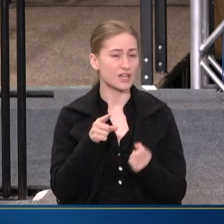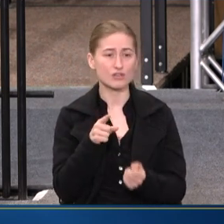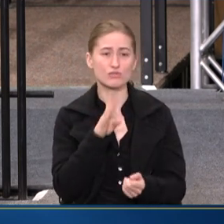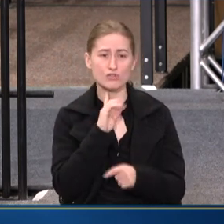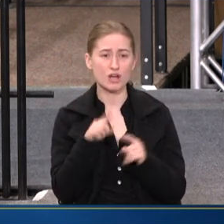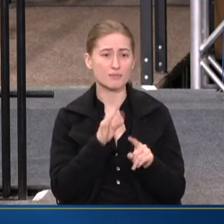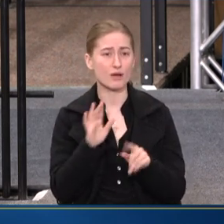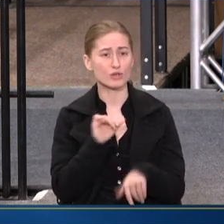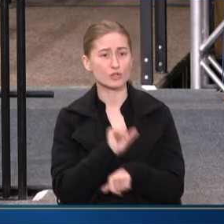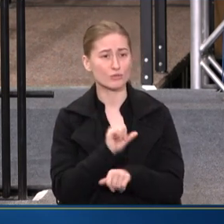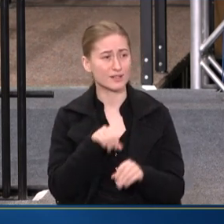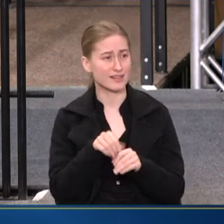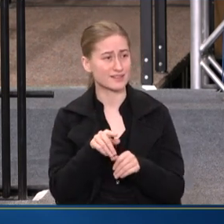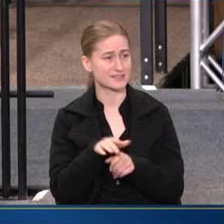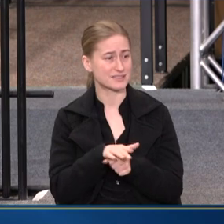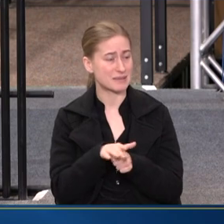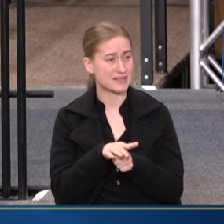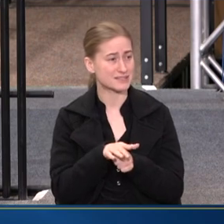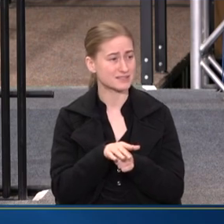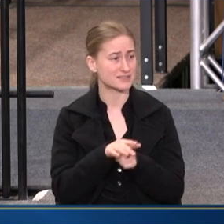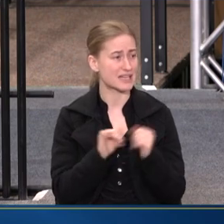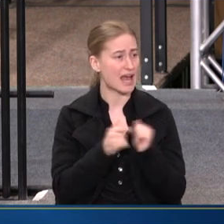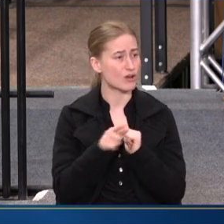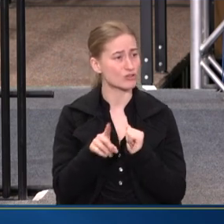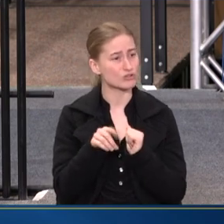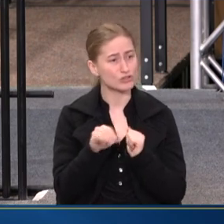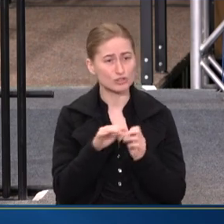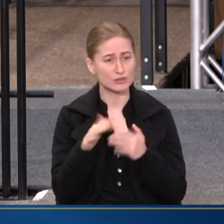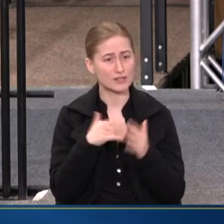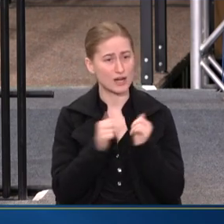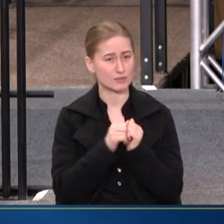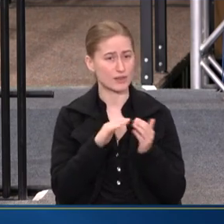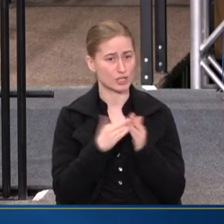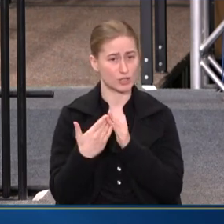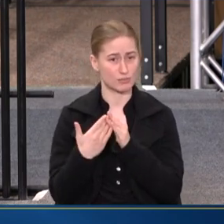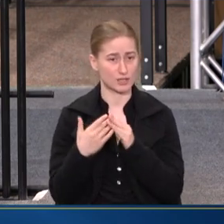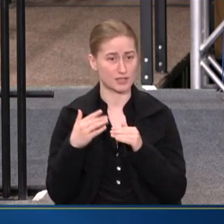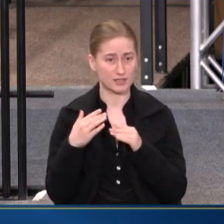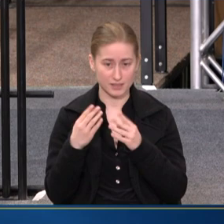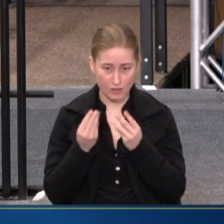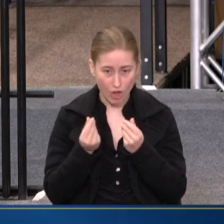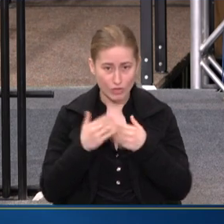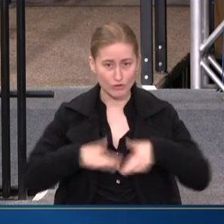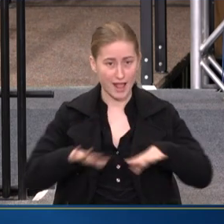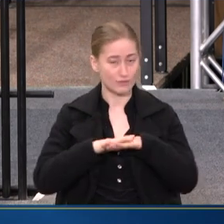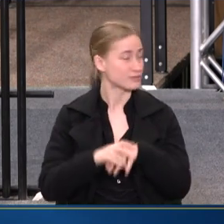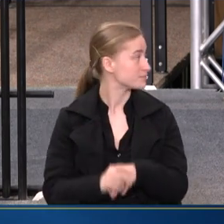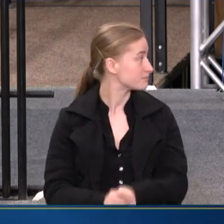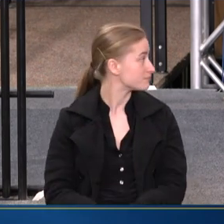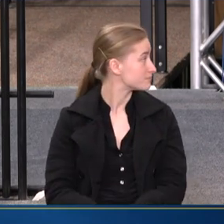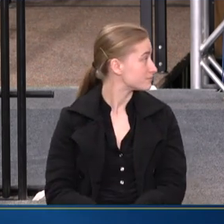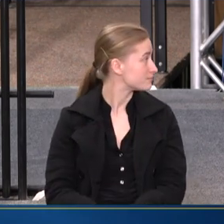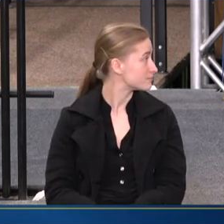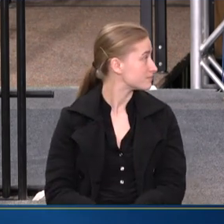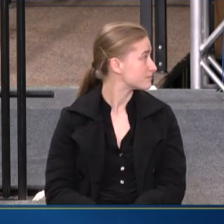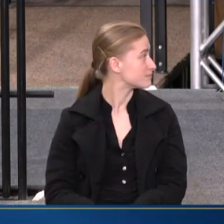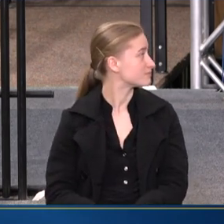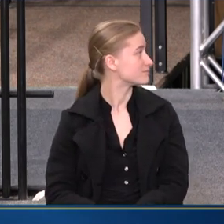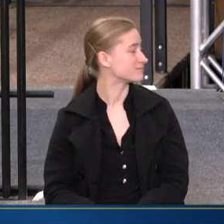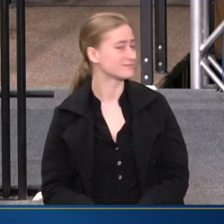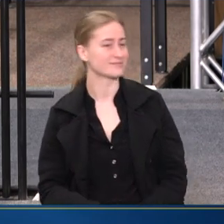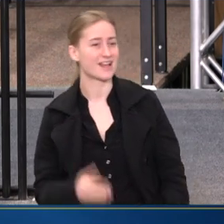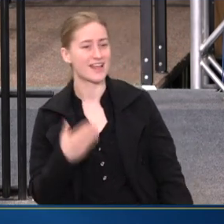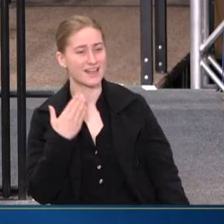TALK ABOUT YOUR WORK IN THIS SPACE? AND HOW DO YOU INTERACT WITH COMMUNITY ON THE GROUND? THANK YOU FOR THAT QUESTION. SO